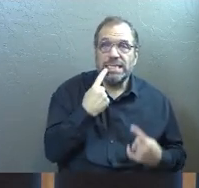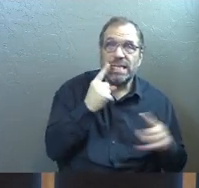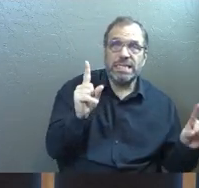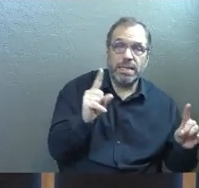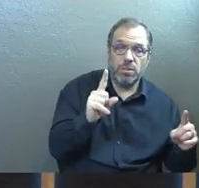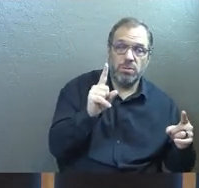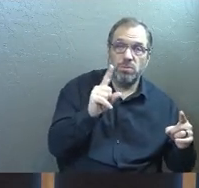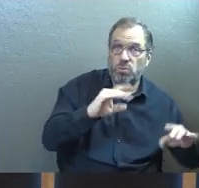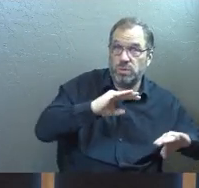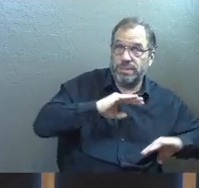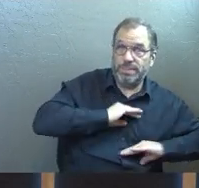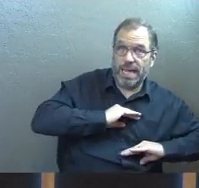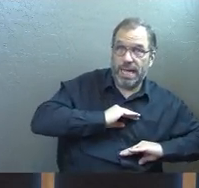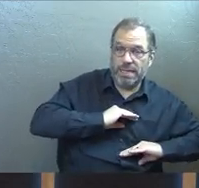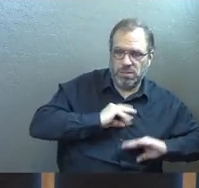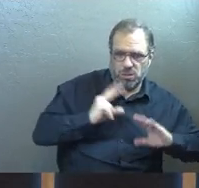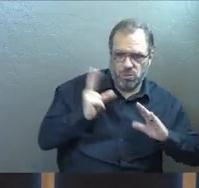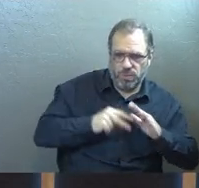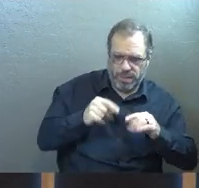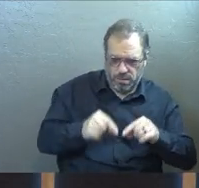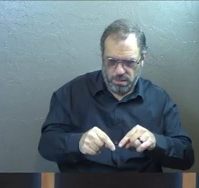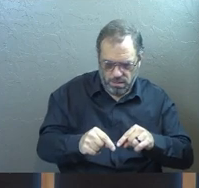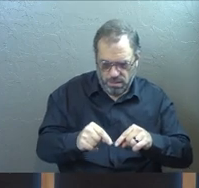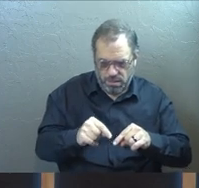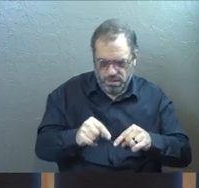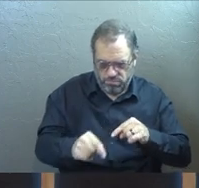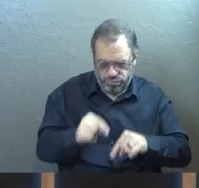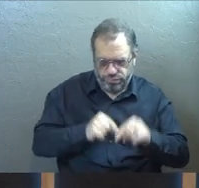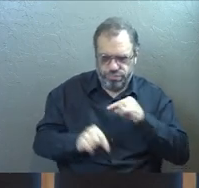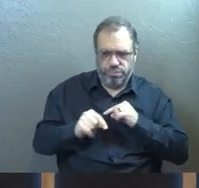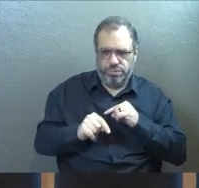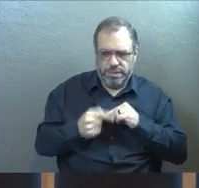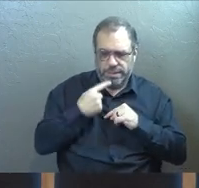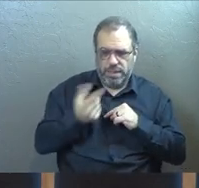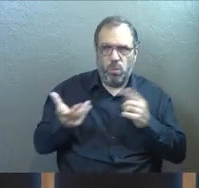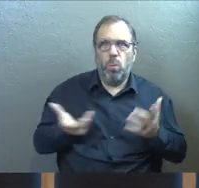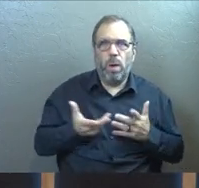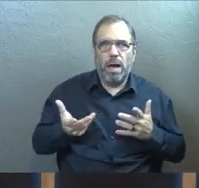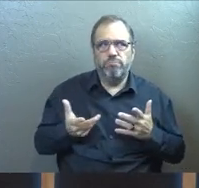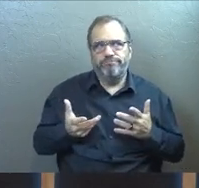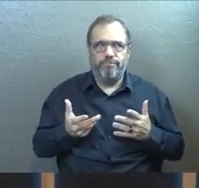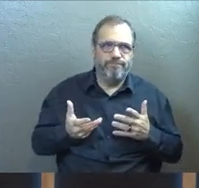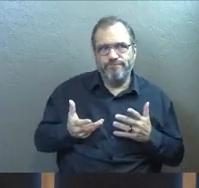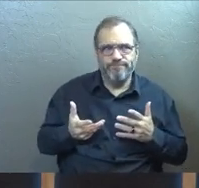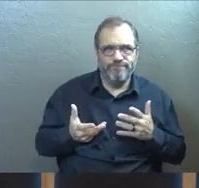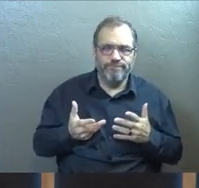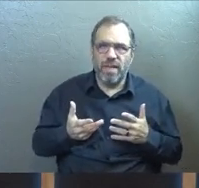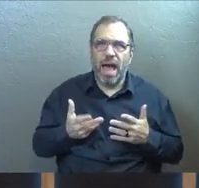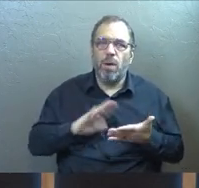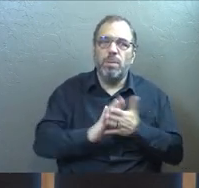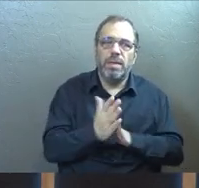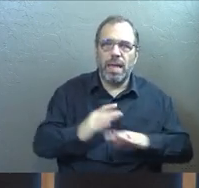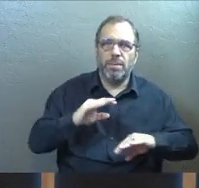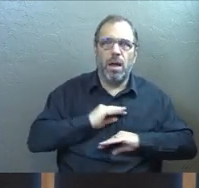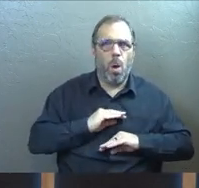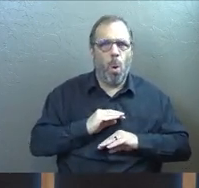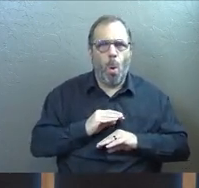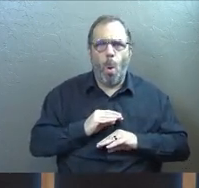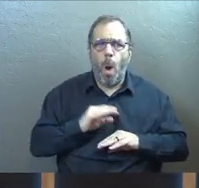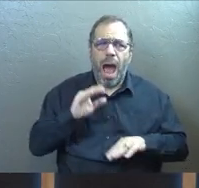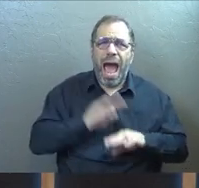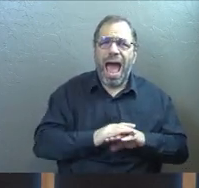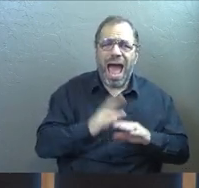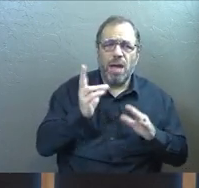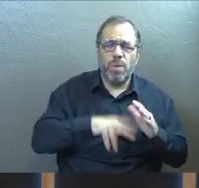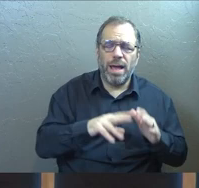contentment. And so then I started reading backwards, looking for what he had to say as far as how he got there. And I ended up way back